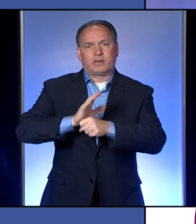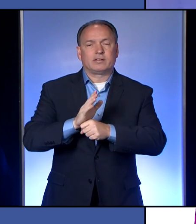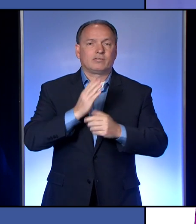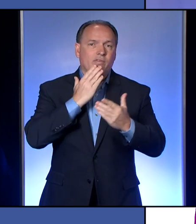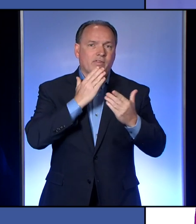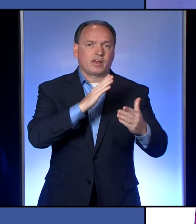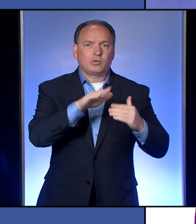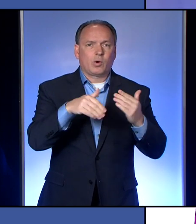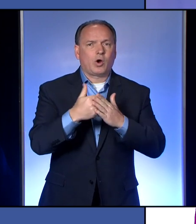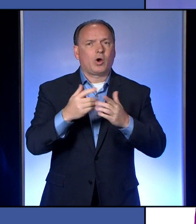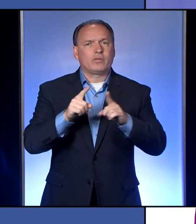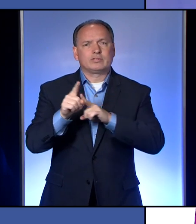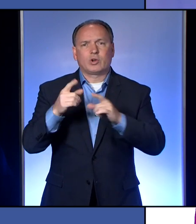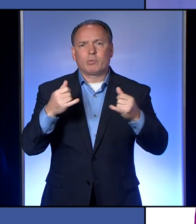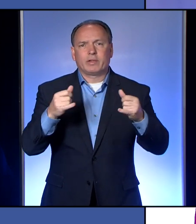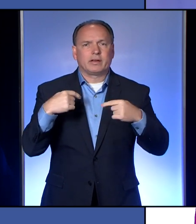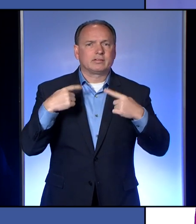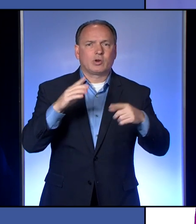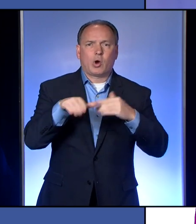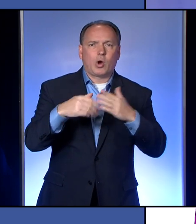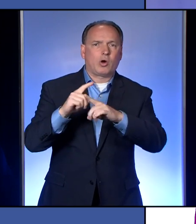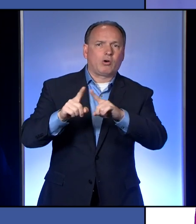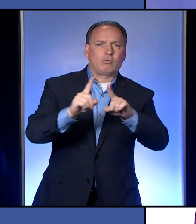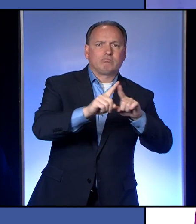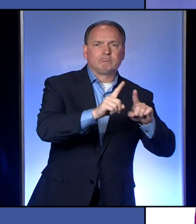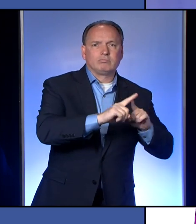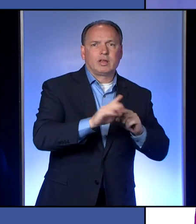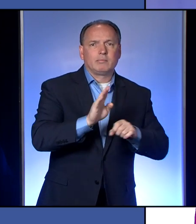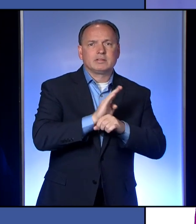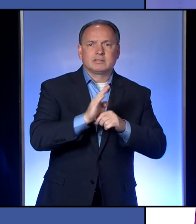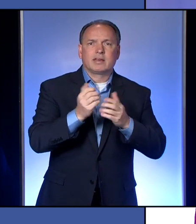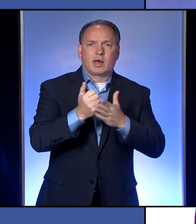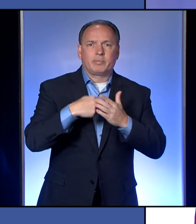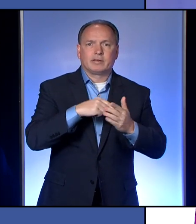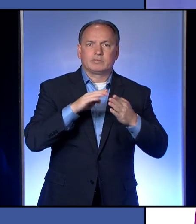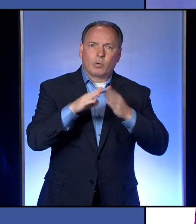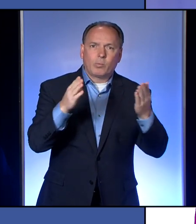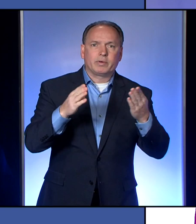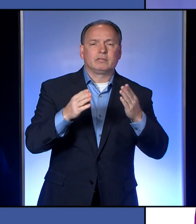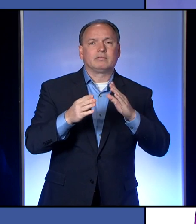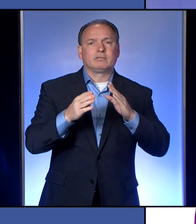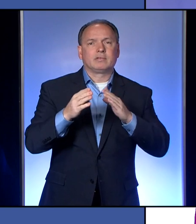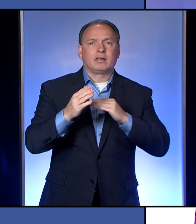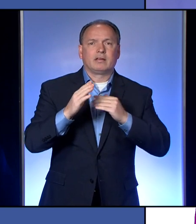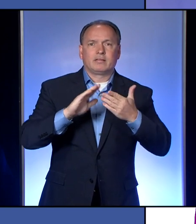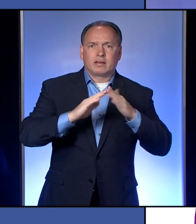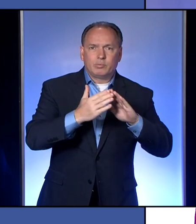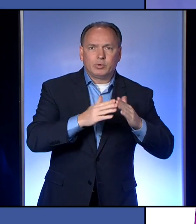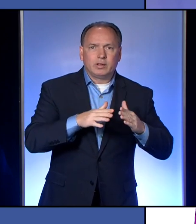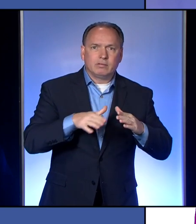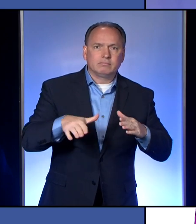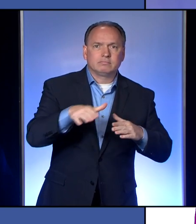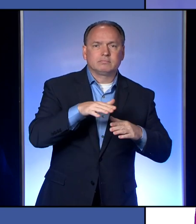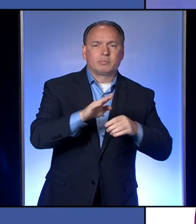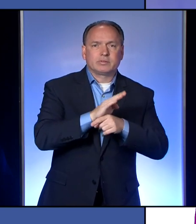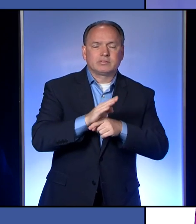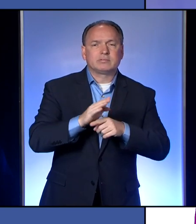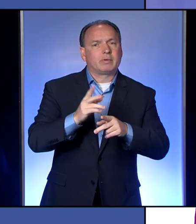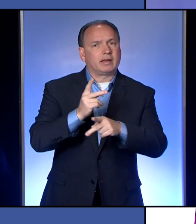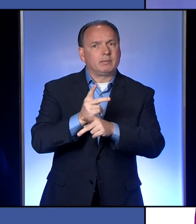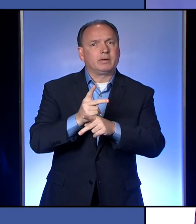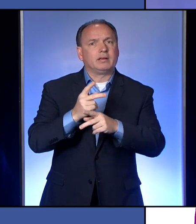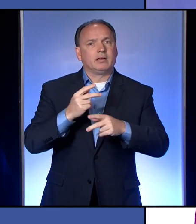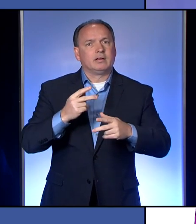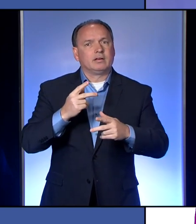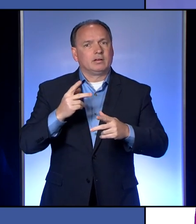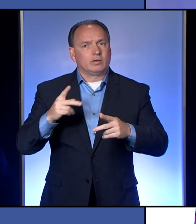you to all our star players and all our businesses for helping us reopen Erie County while keeping our residents safe. And now I'd like to